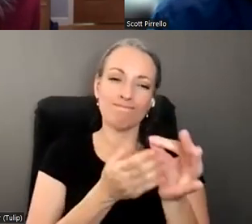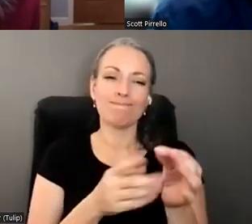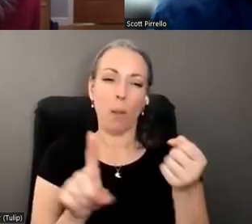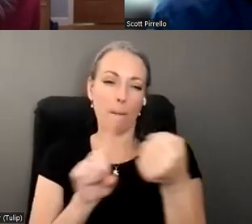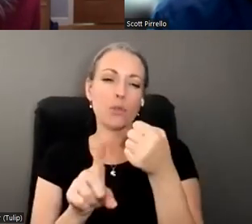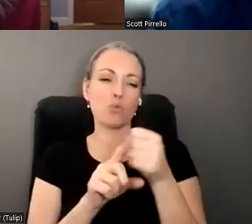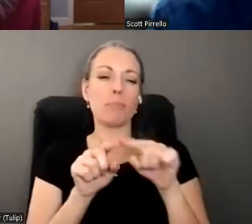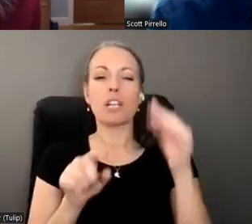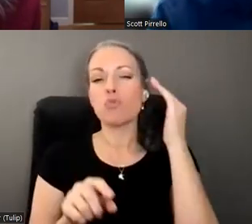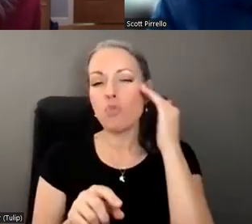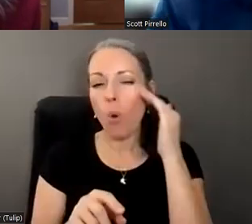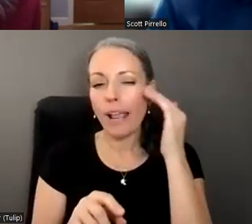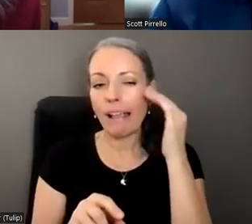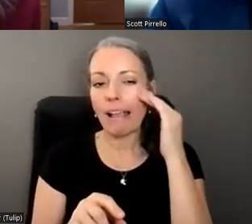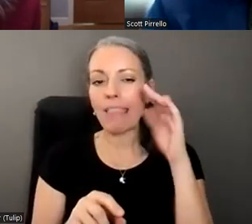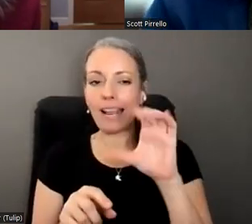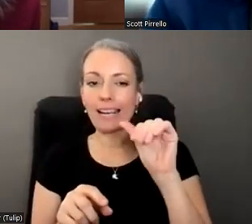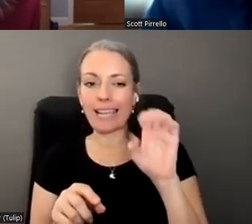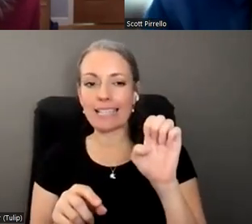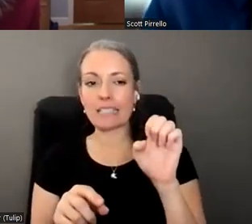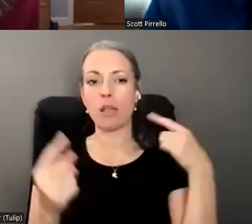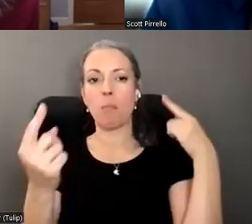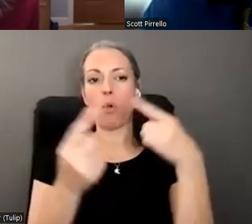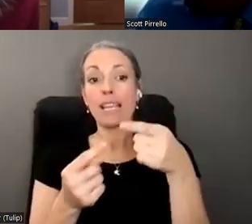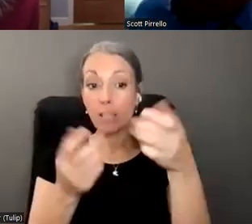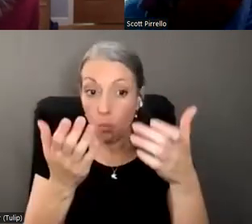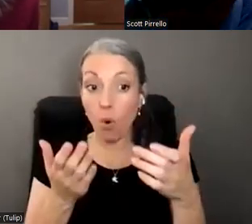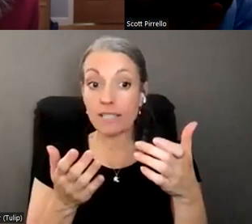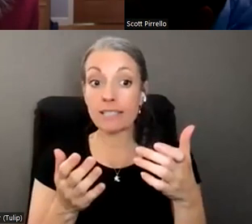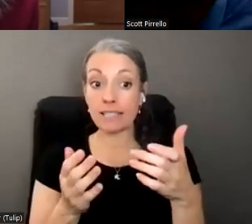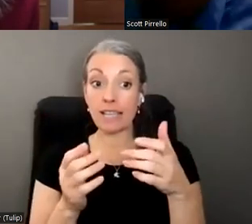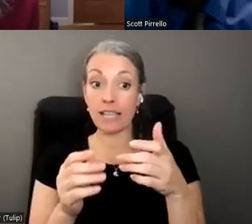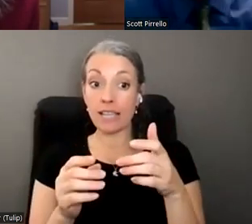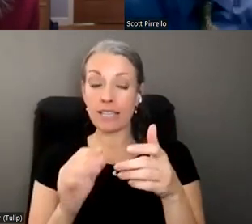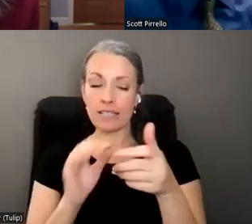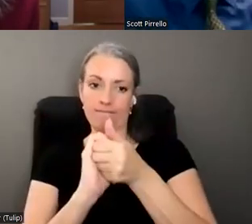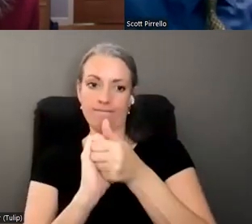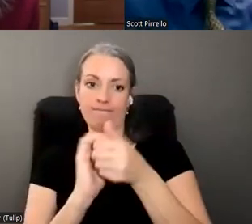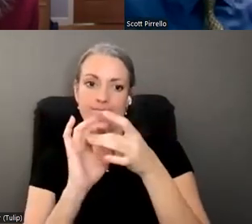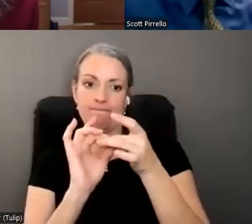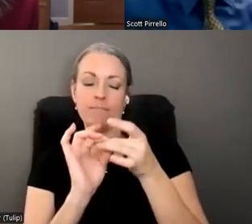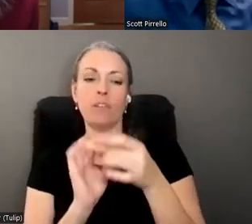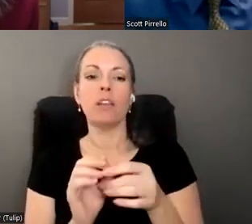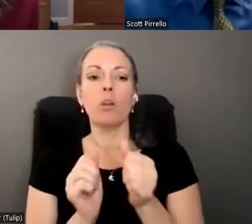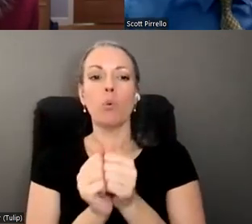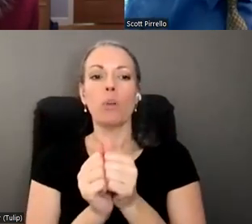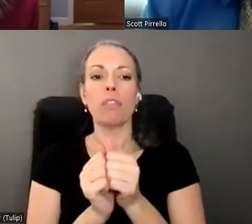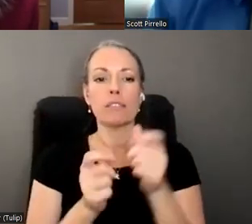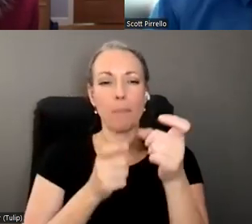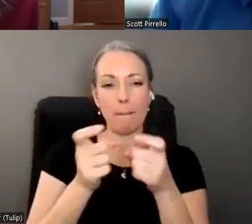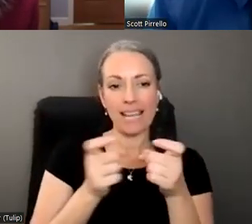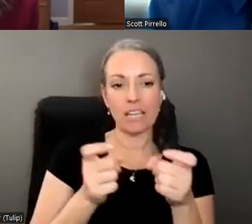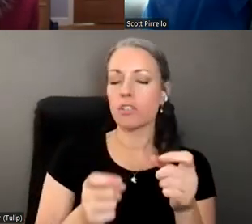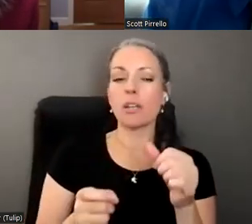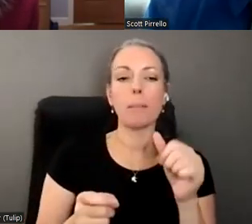uh, as the, the case study indicates, he wants his long-term partner to help with managing his finances, but his daughter at this time